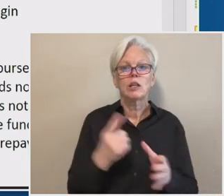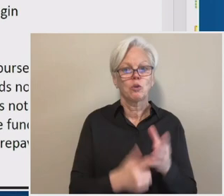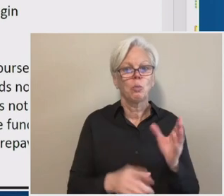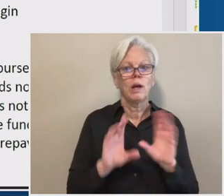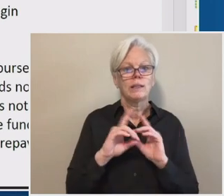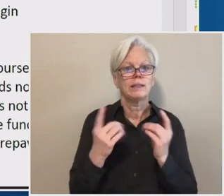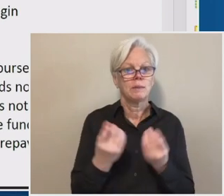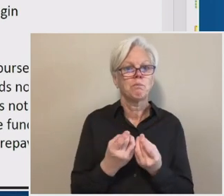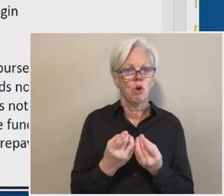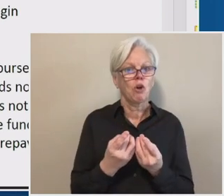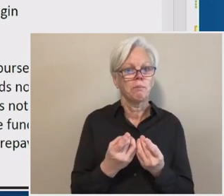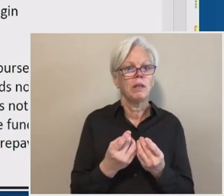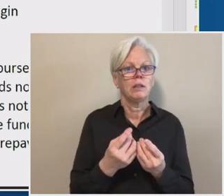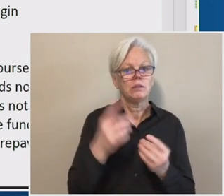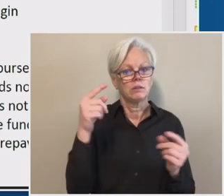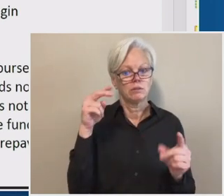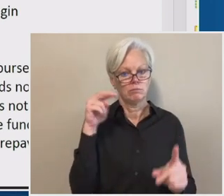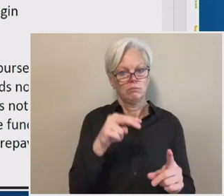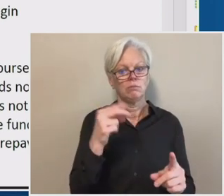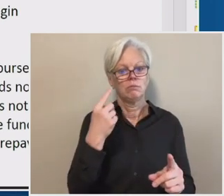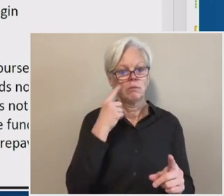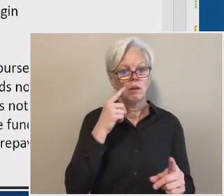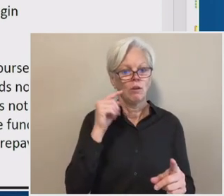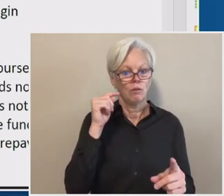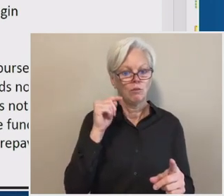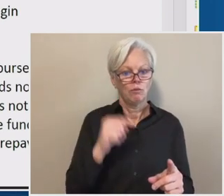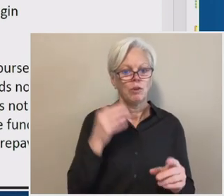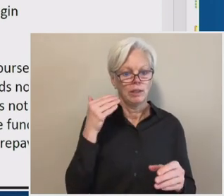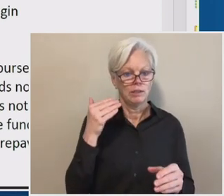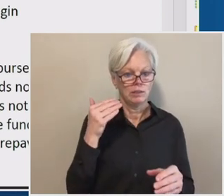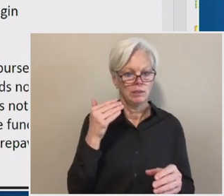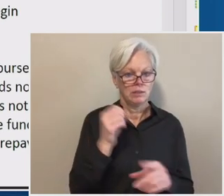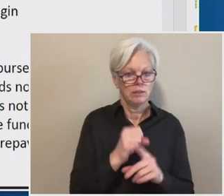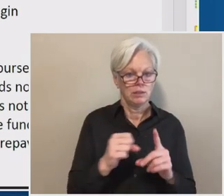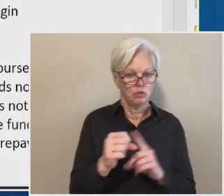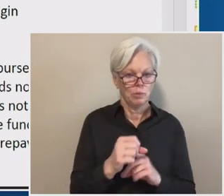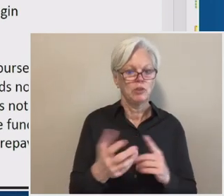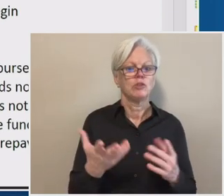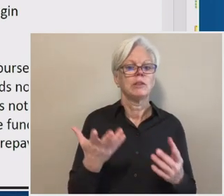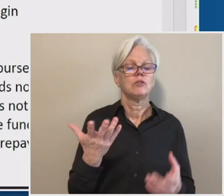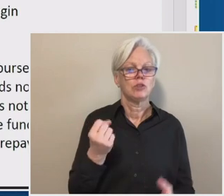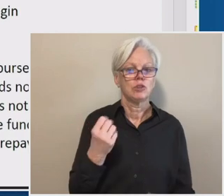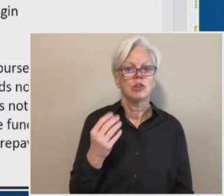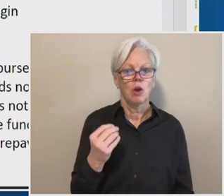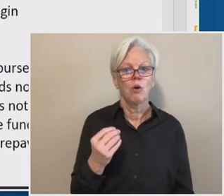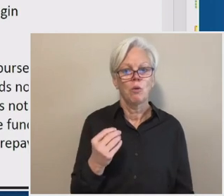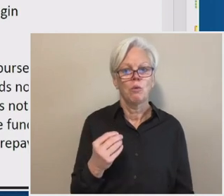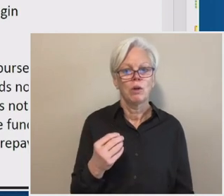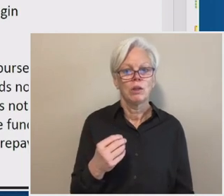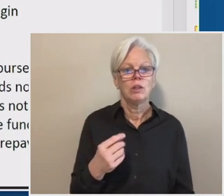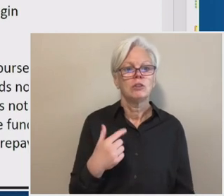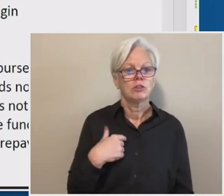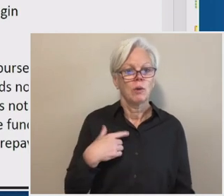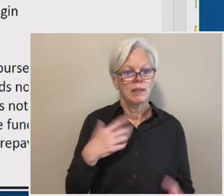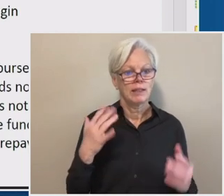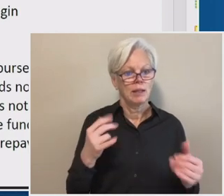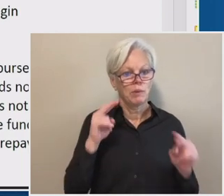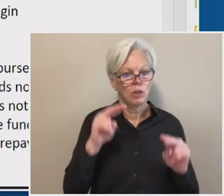is on, on a couple of different topics. So with that, I think we can move into our actual proposals here.